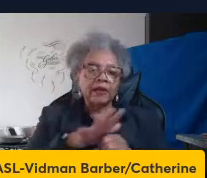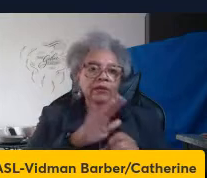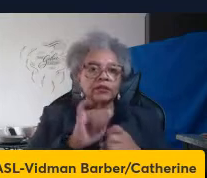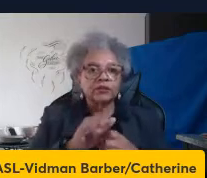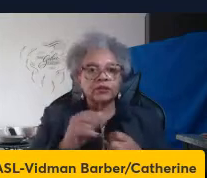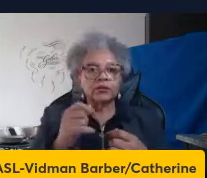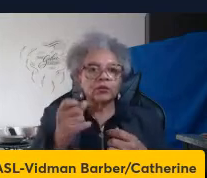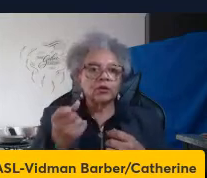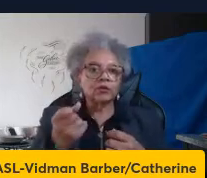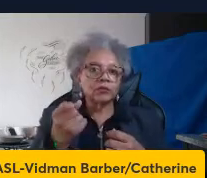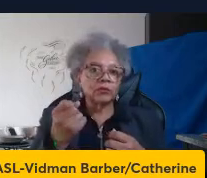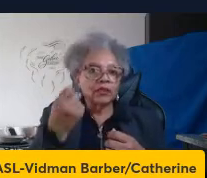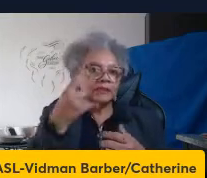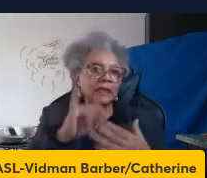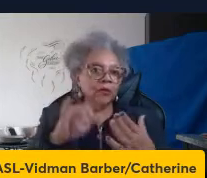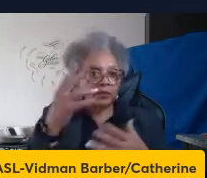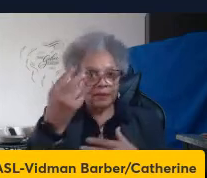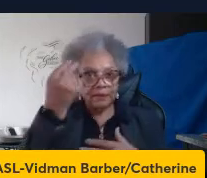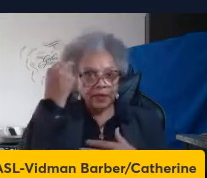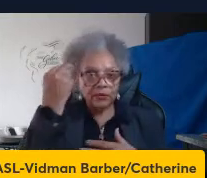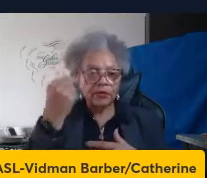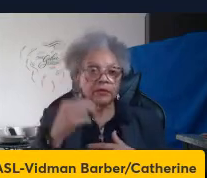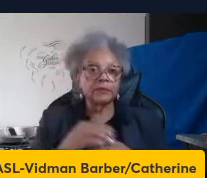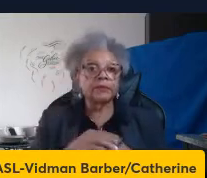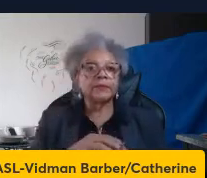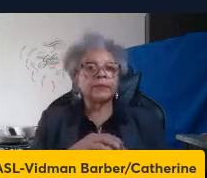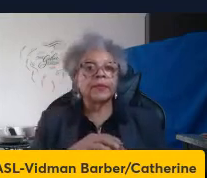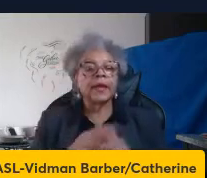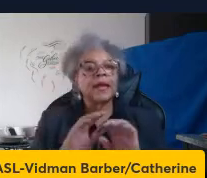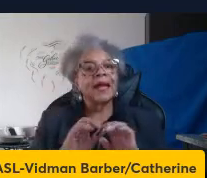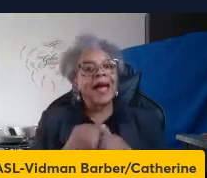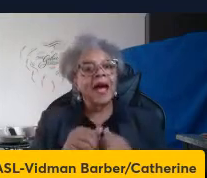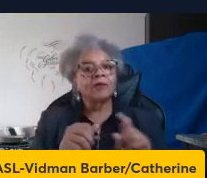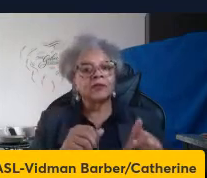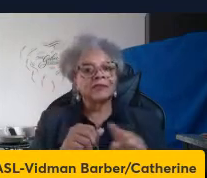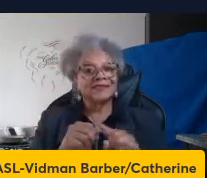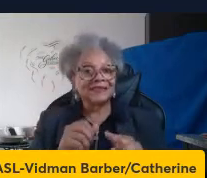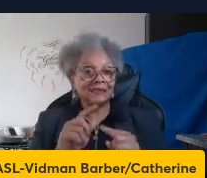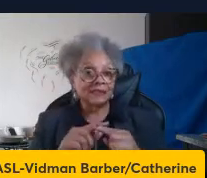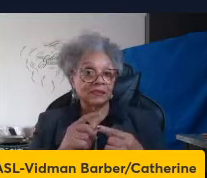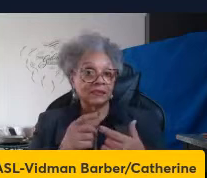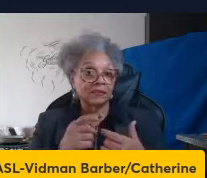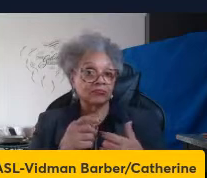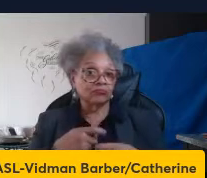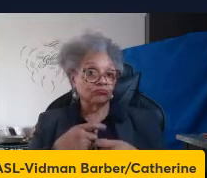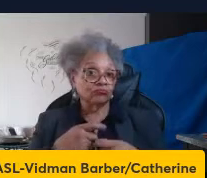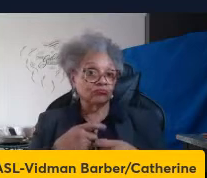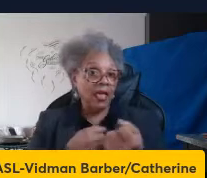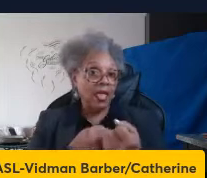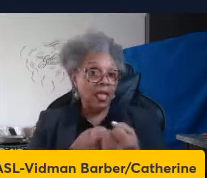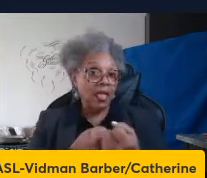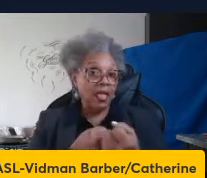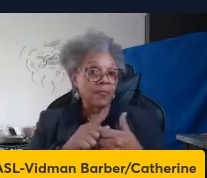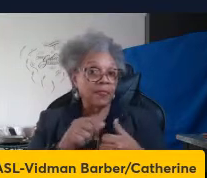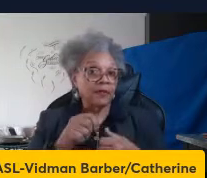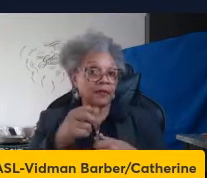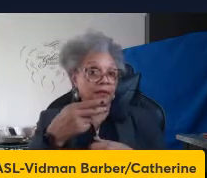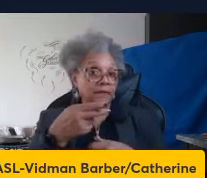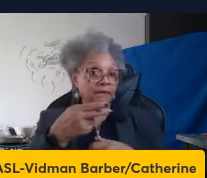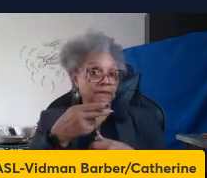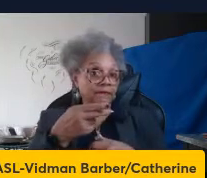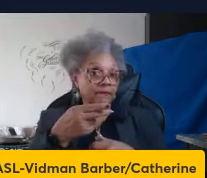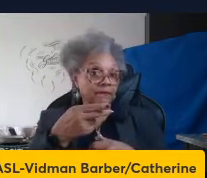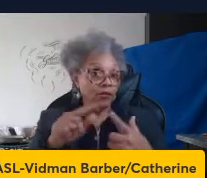And so, how do these myeloid cells contribute to this cognitive impairment? It's quite interesting. What's believed to occur is we have these